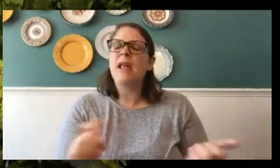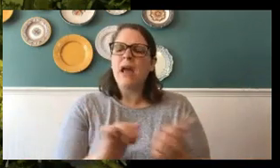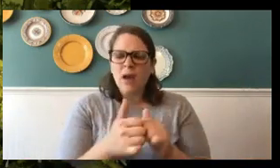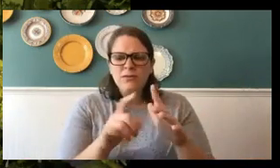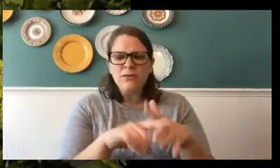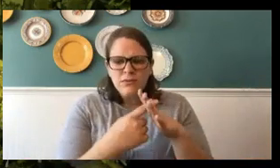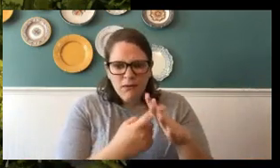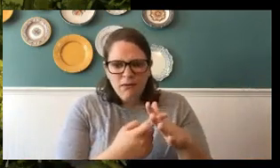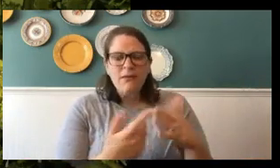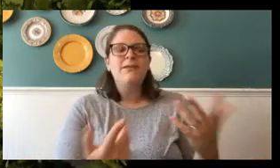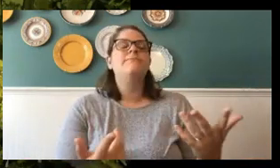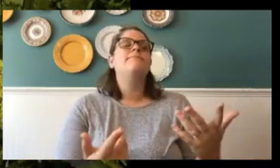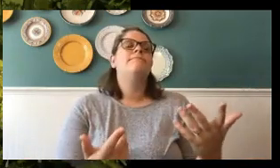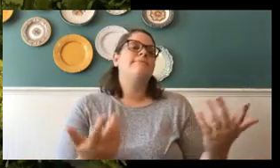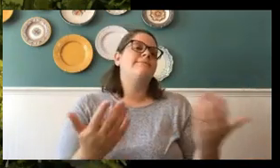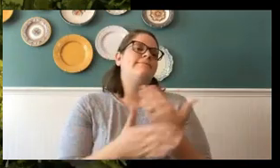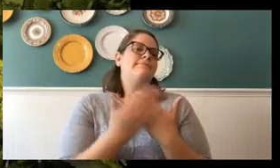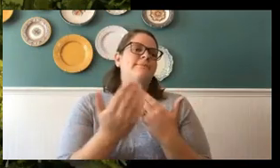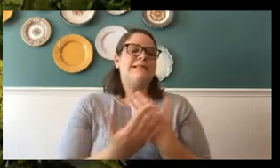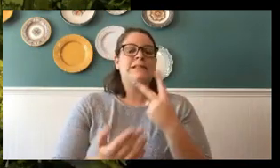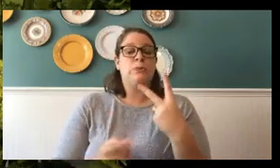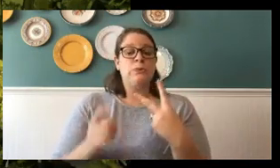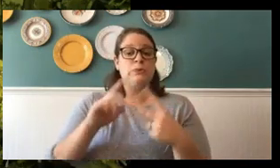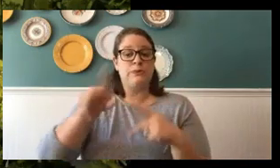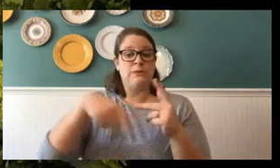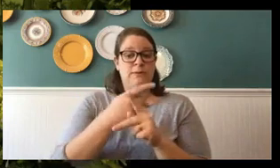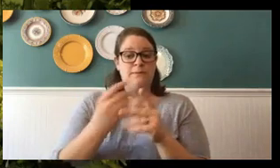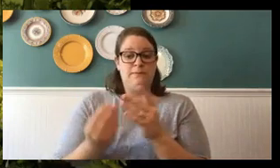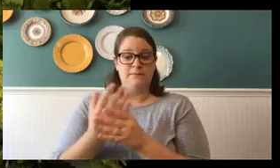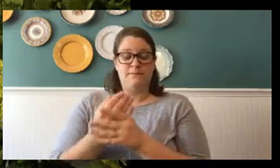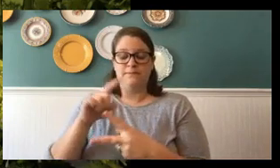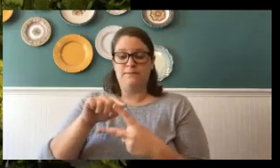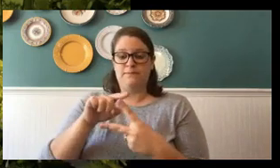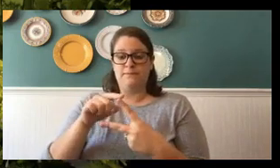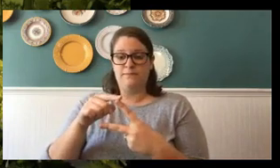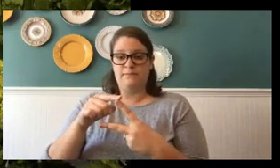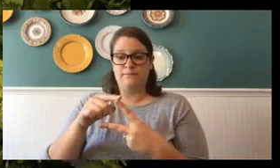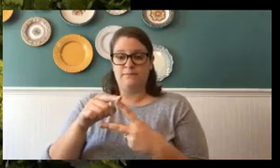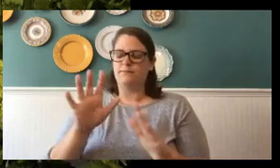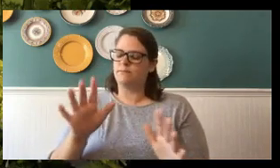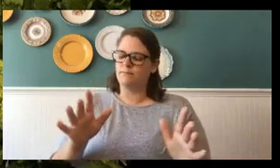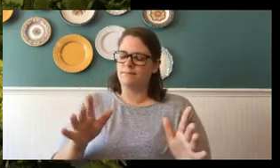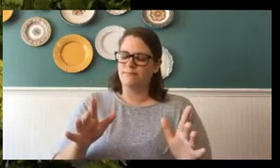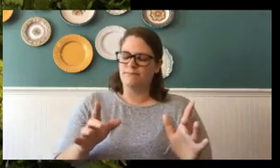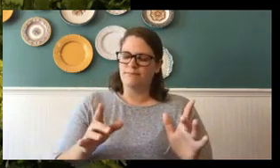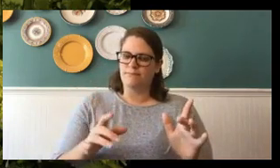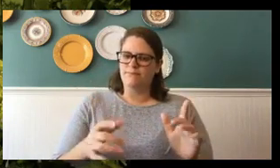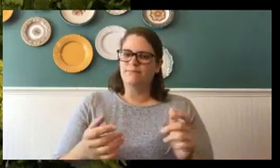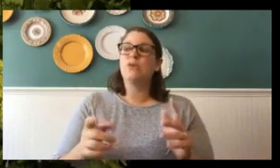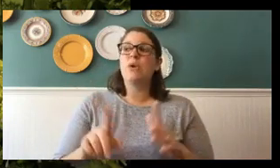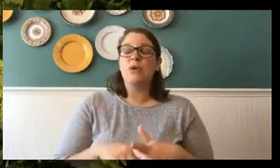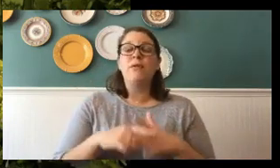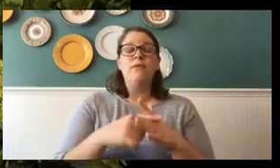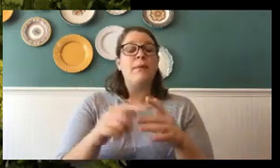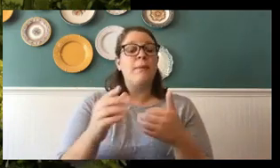super easy. It's the two plants. In order to start a butterfly garden, you need hosts. Well, actually, let me rephrase that. In order to